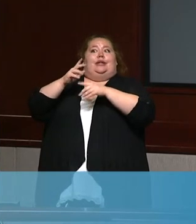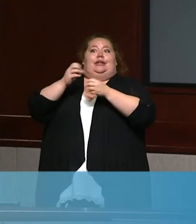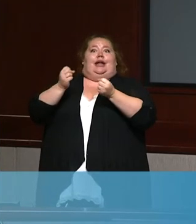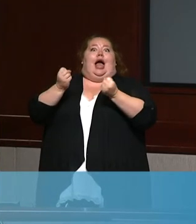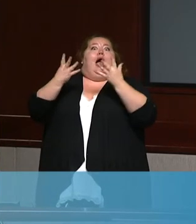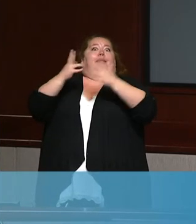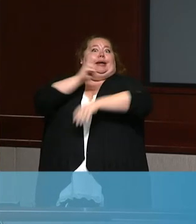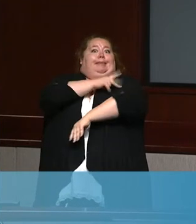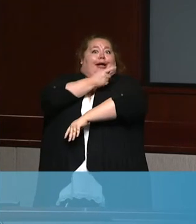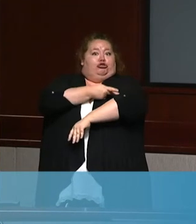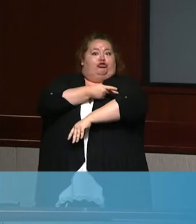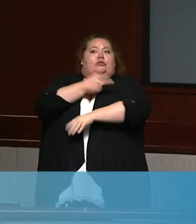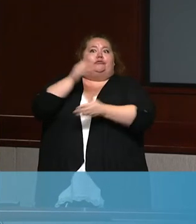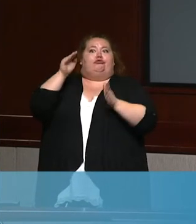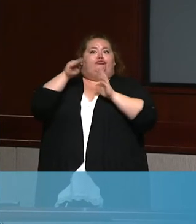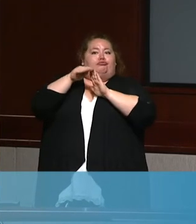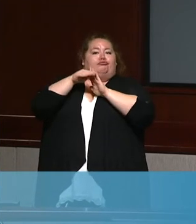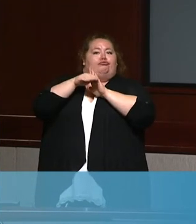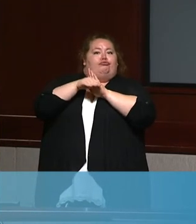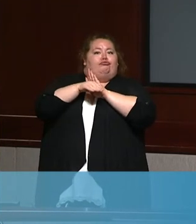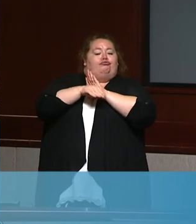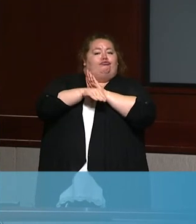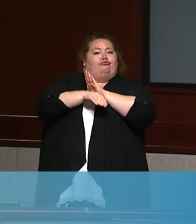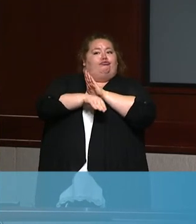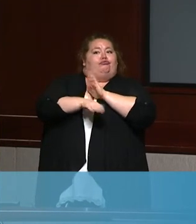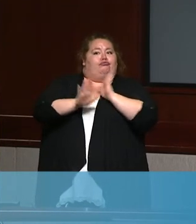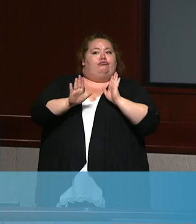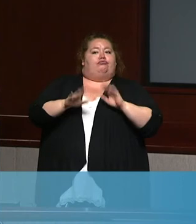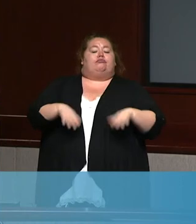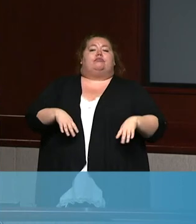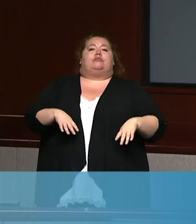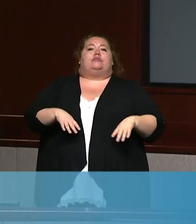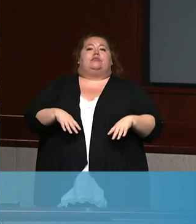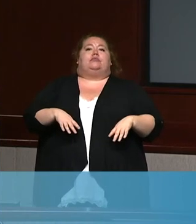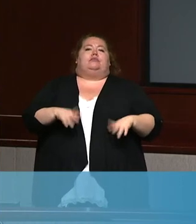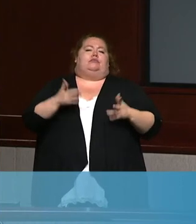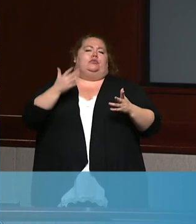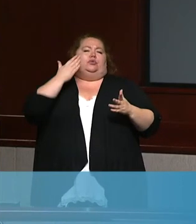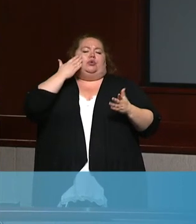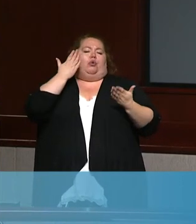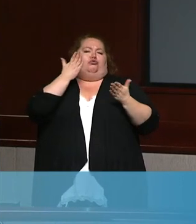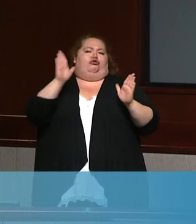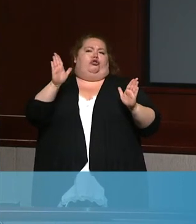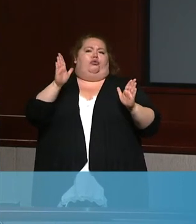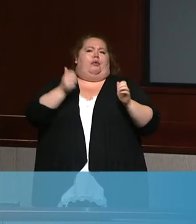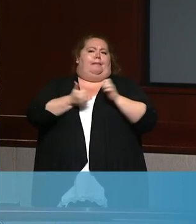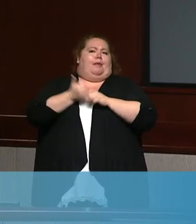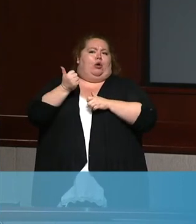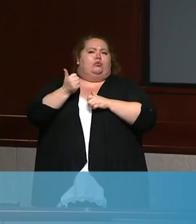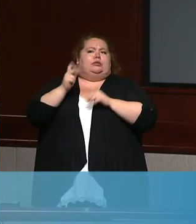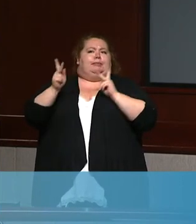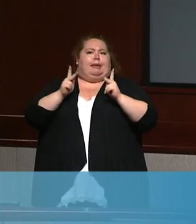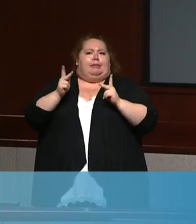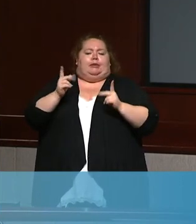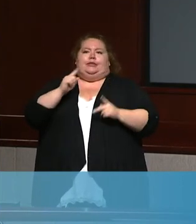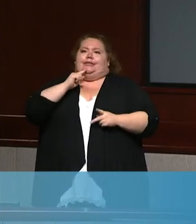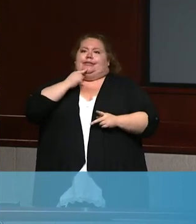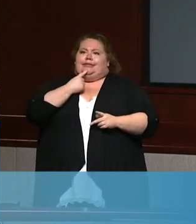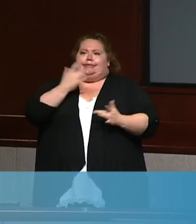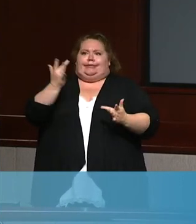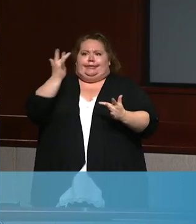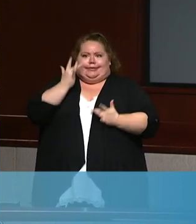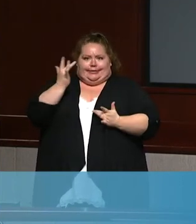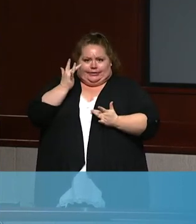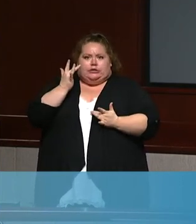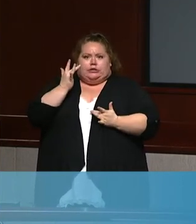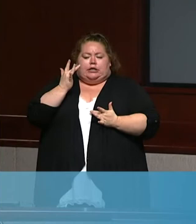in the hospital due to COVID-19 in general with most illnesses. Um, the number of people with severe illness is proportional